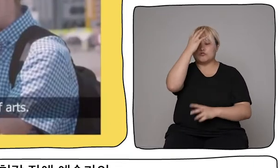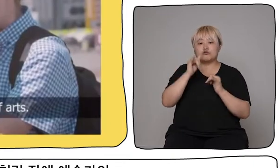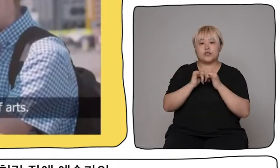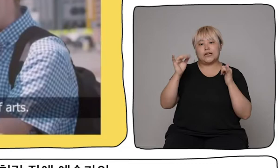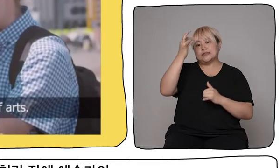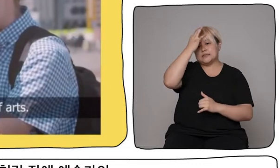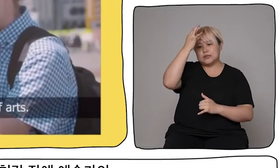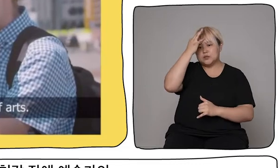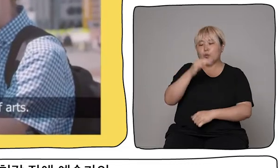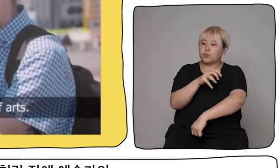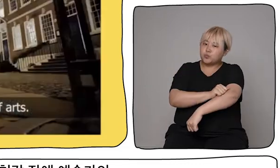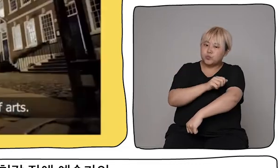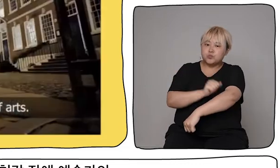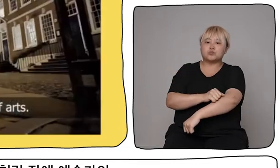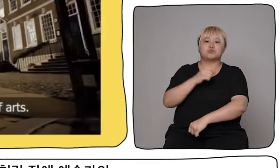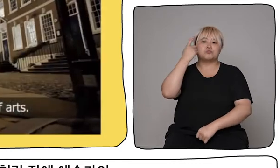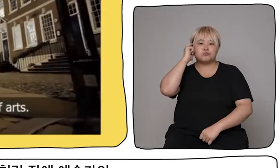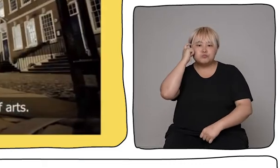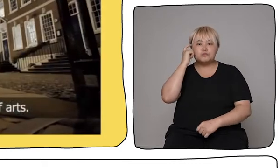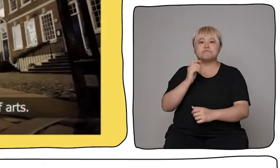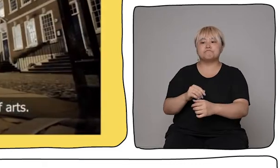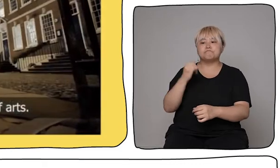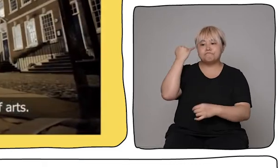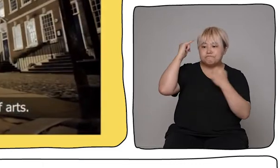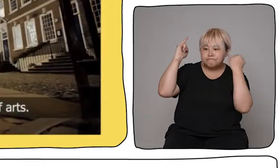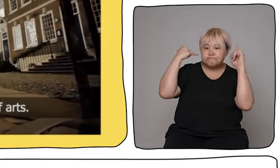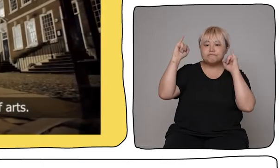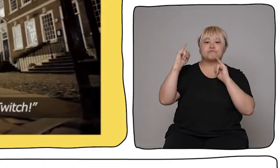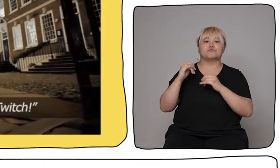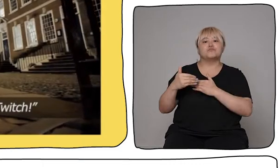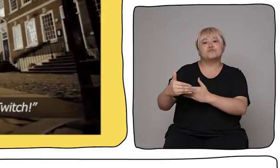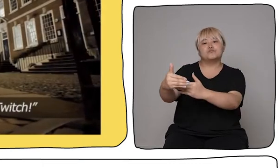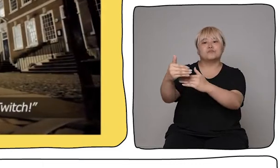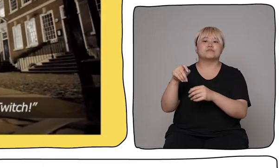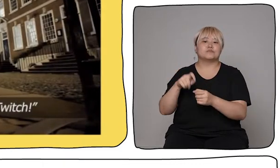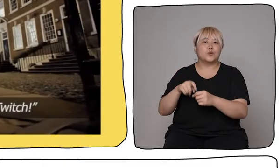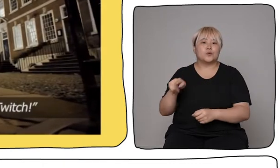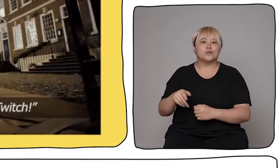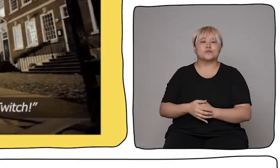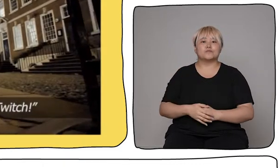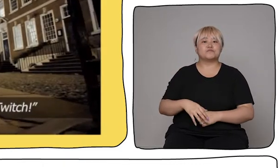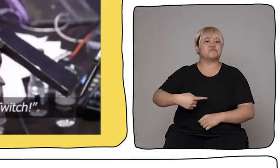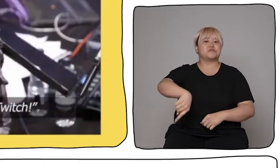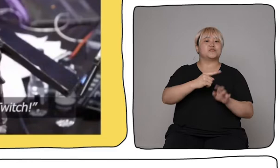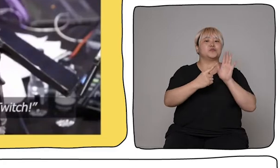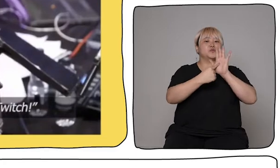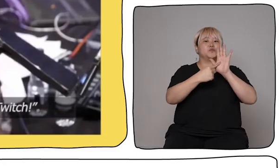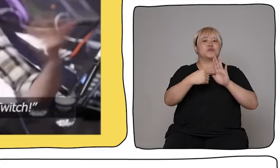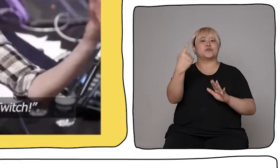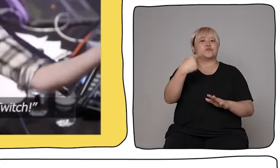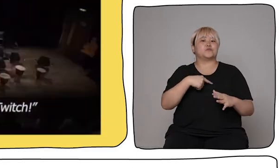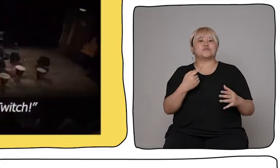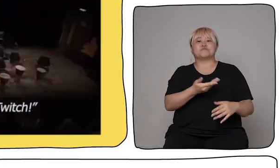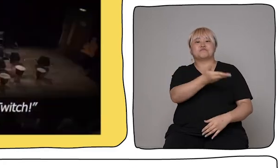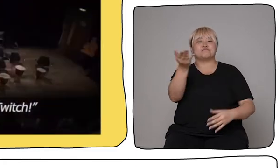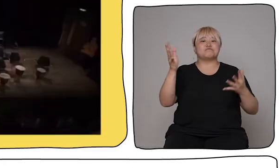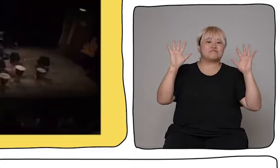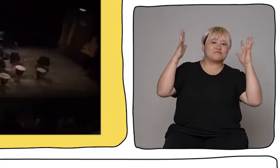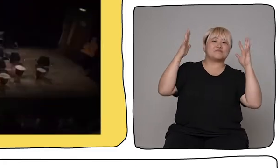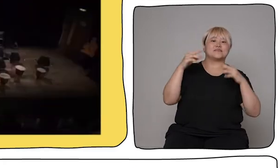excellence in disability and deaf arts. Fest. Welcome to my show here tonight, Twitch!